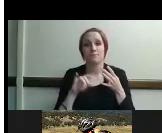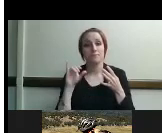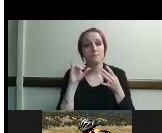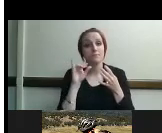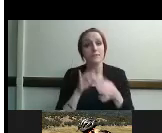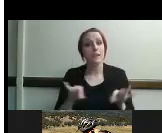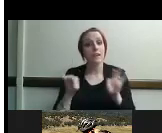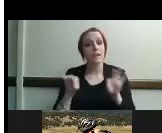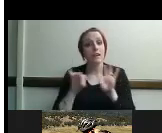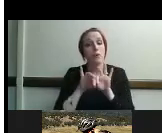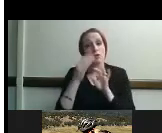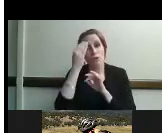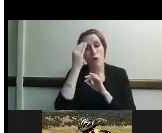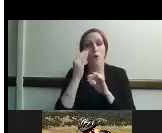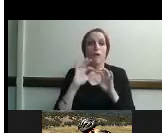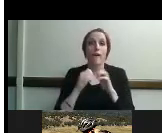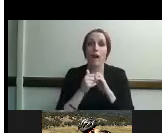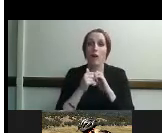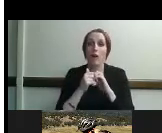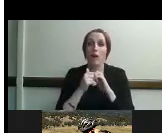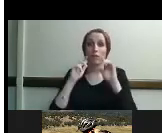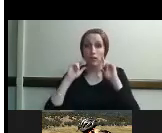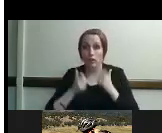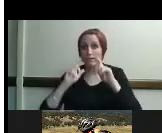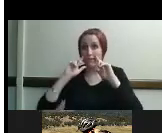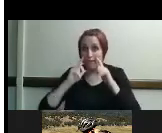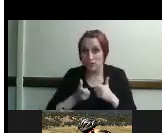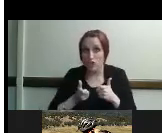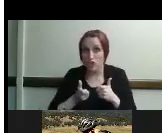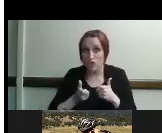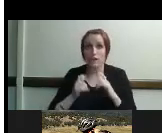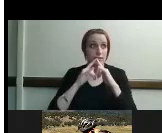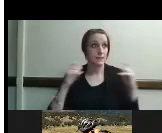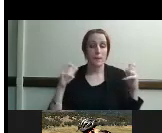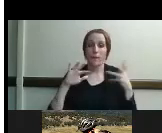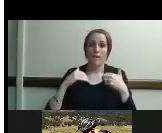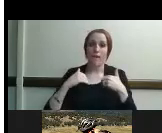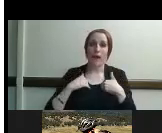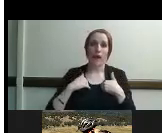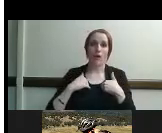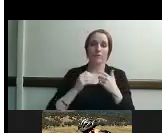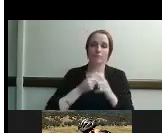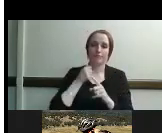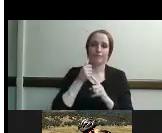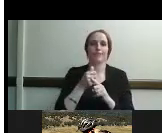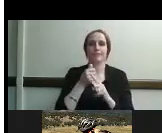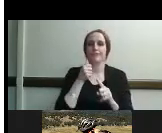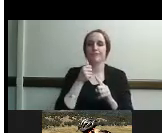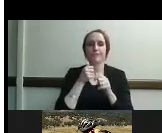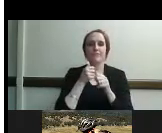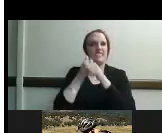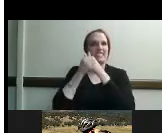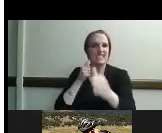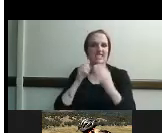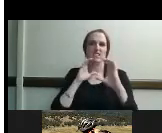loss combination has such a functional impact on distance communication or even just on a